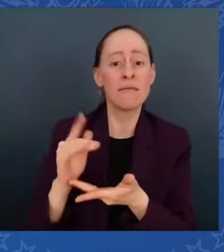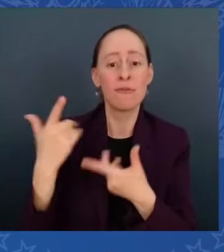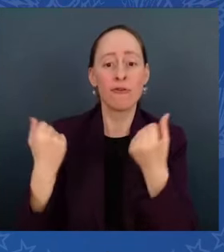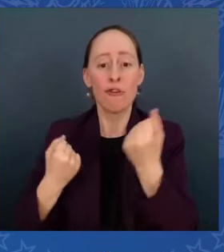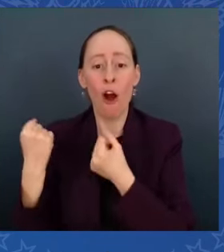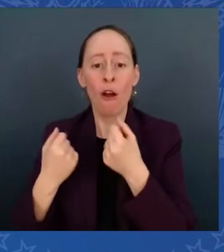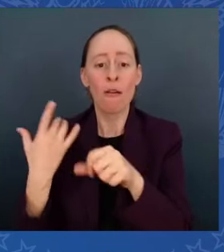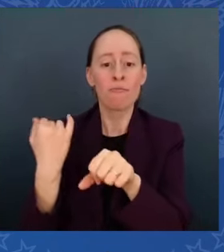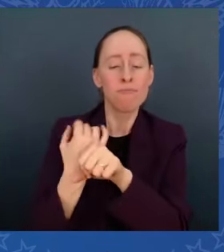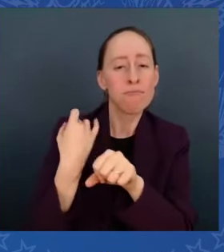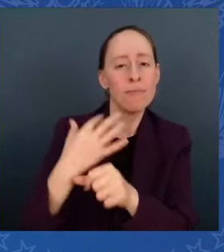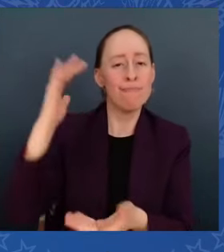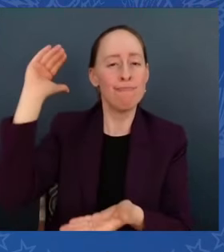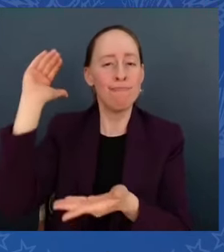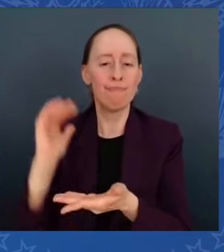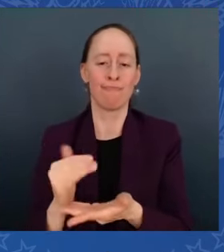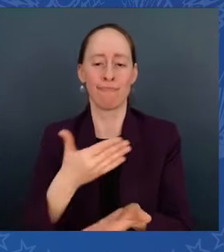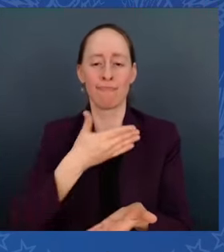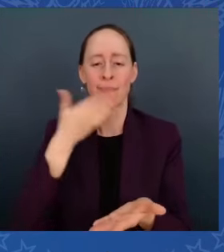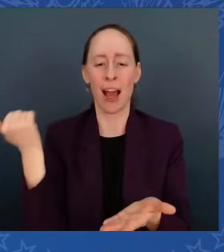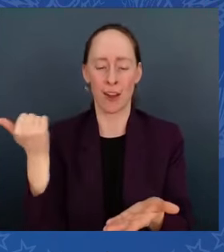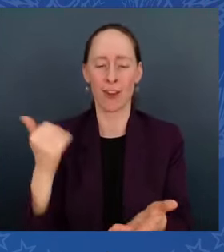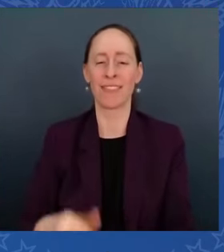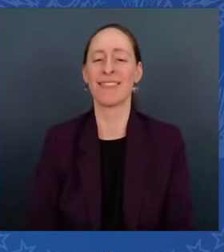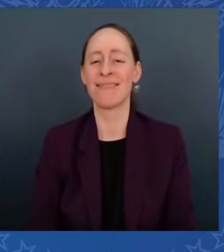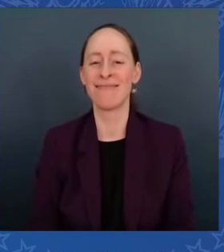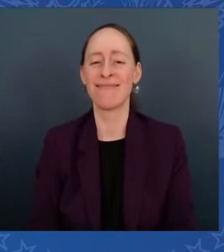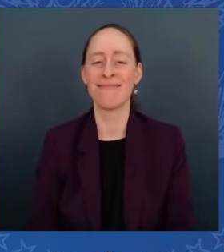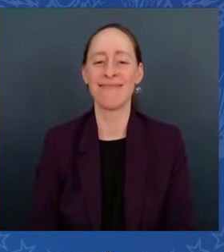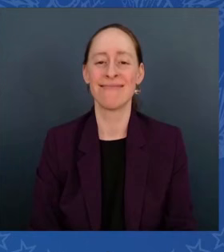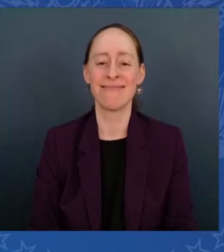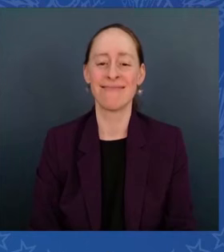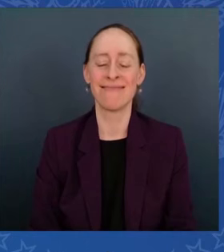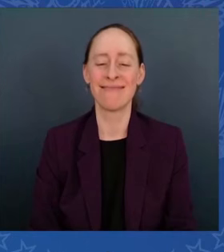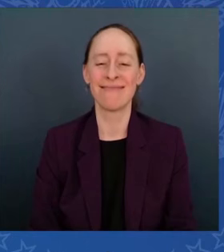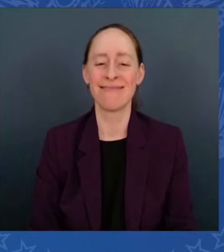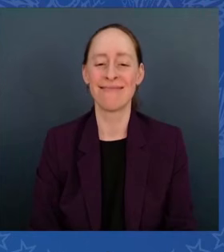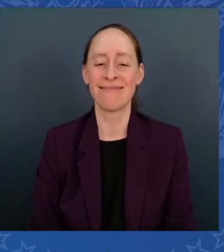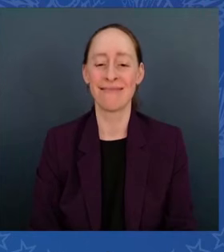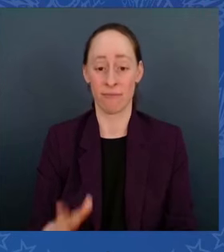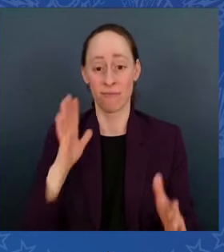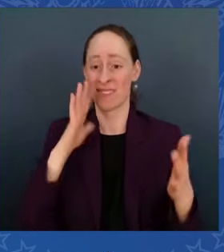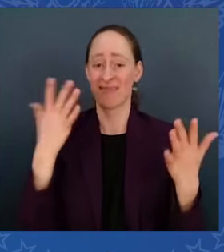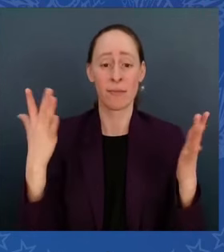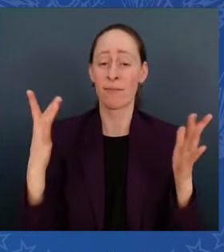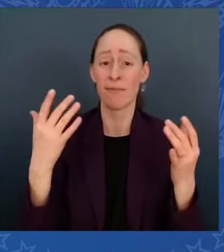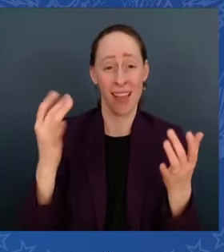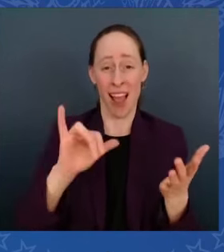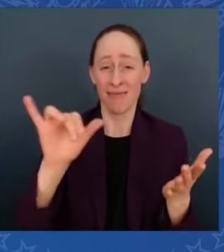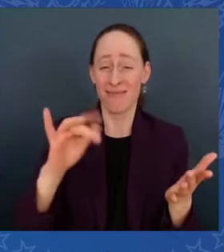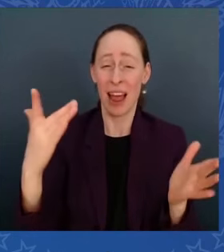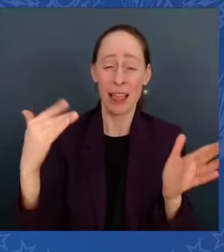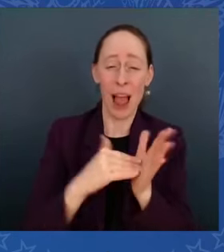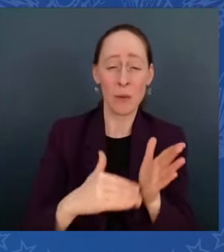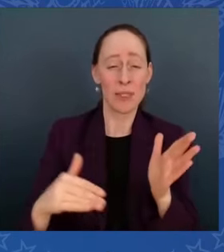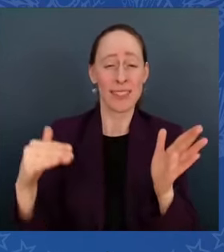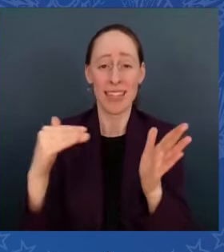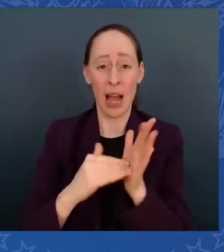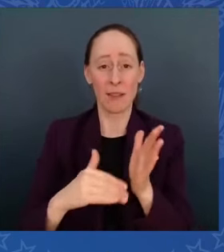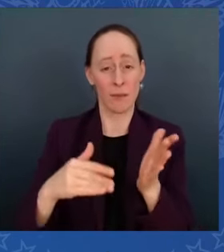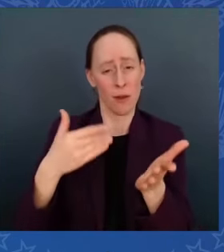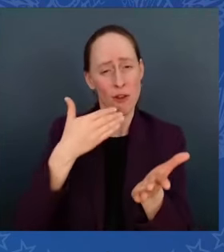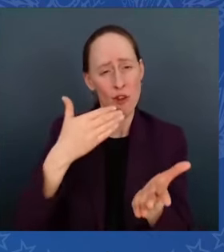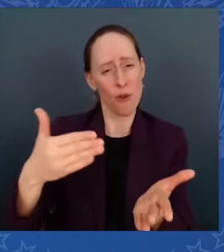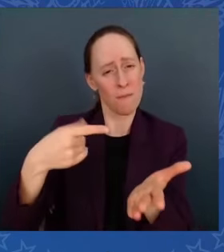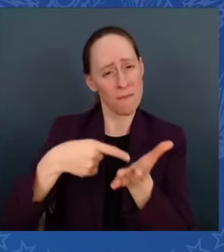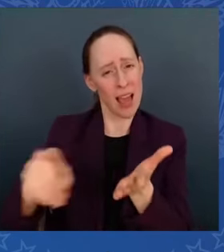And provide over 1,000 good-paying jobs — good-paying jobs. Nationwide,